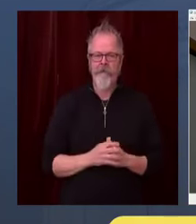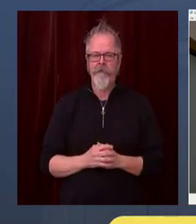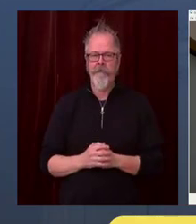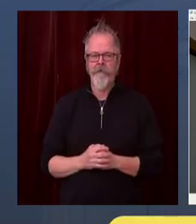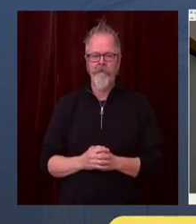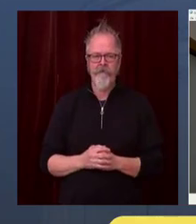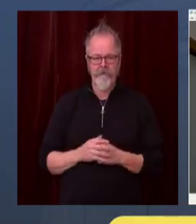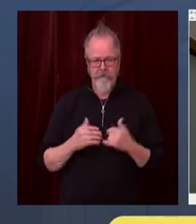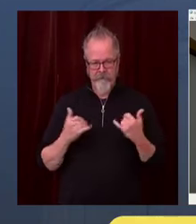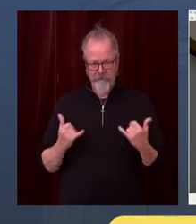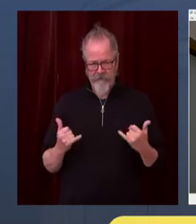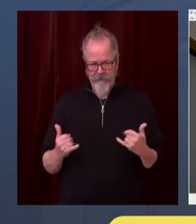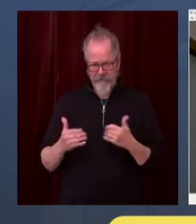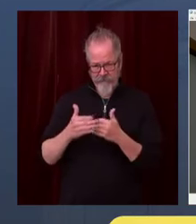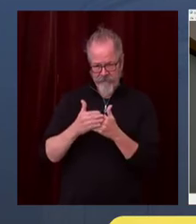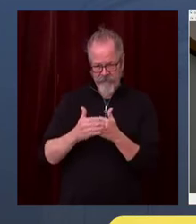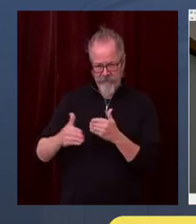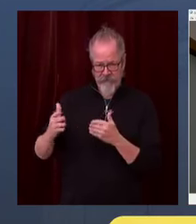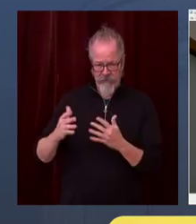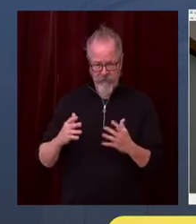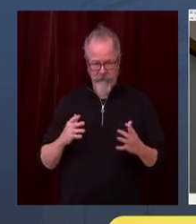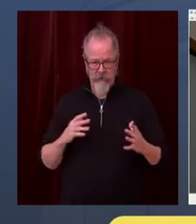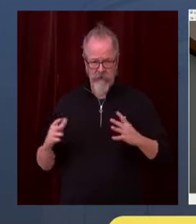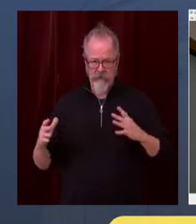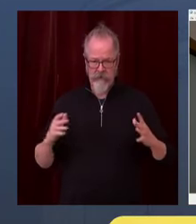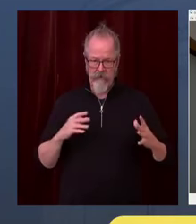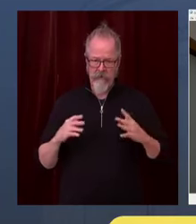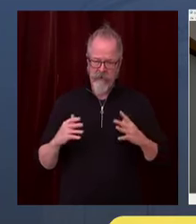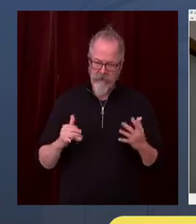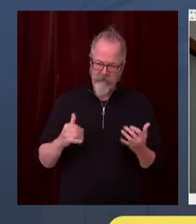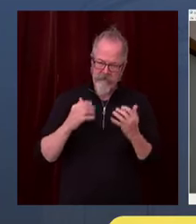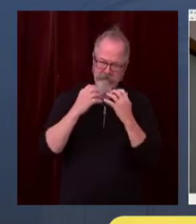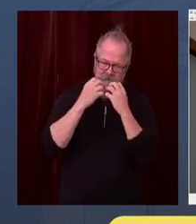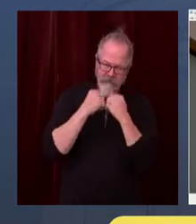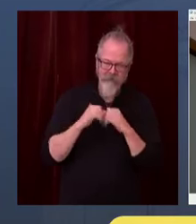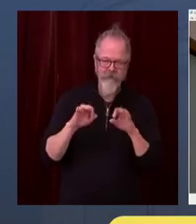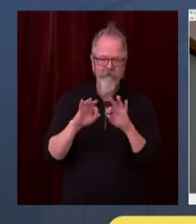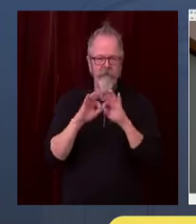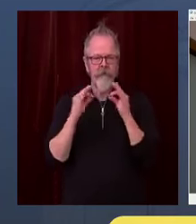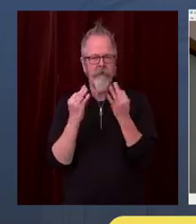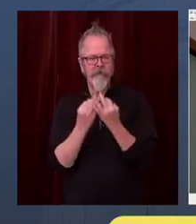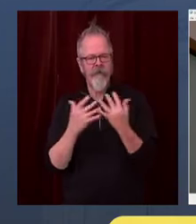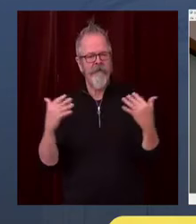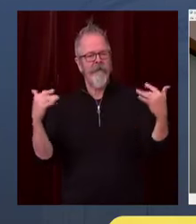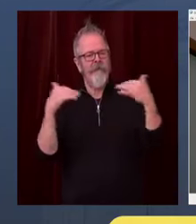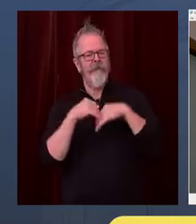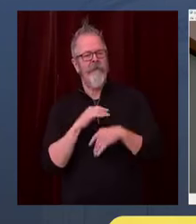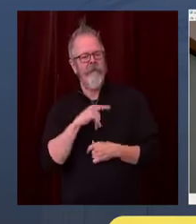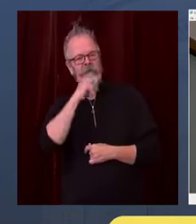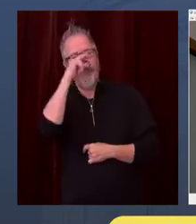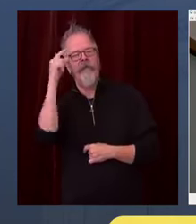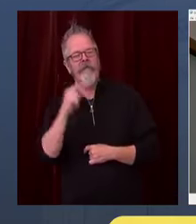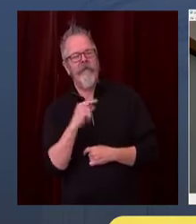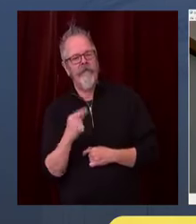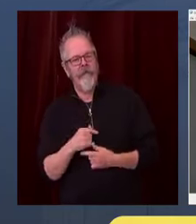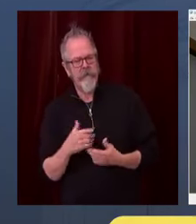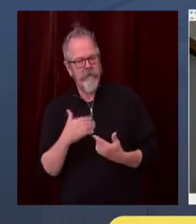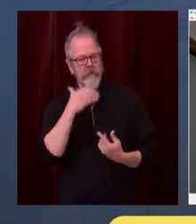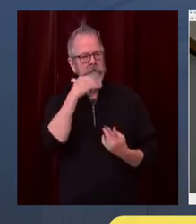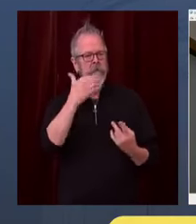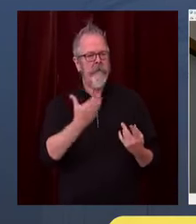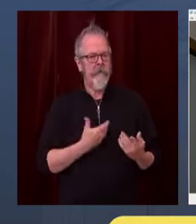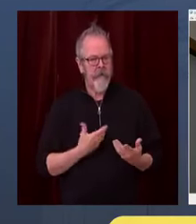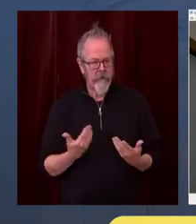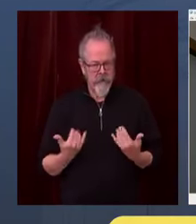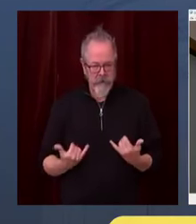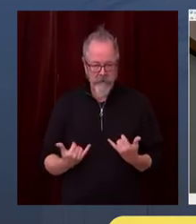and now we have to be apart. But this is how we will save lives and go into the future. I also believe that we will